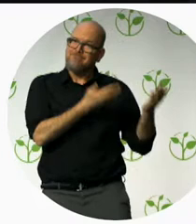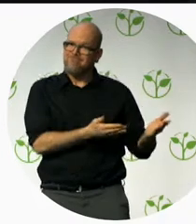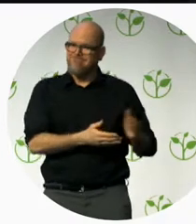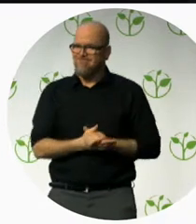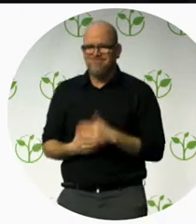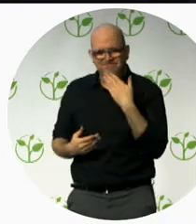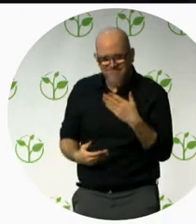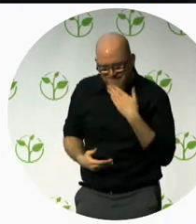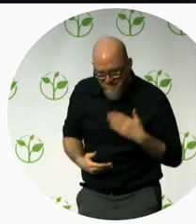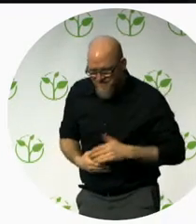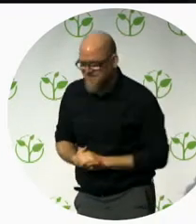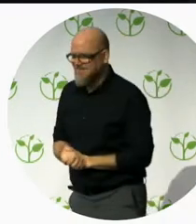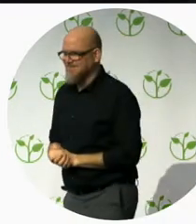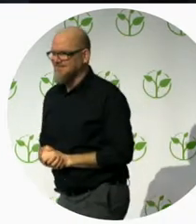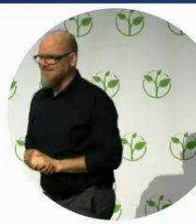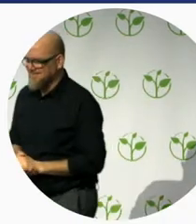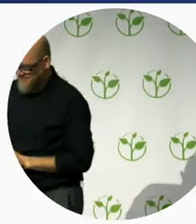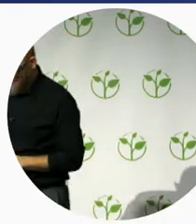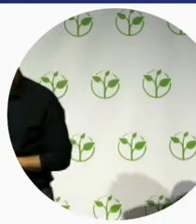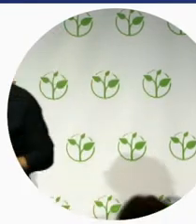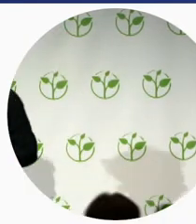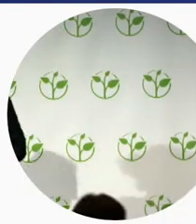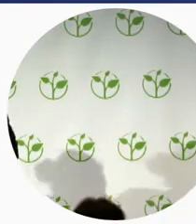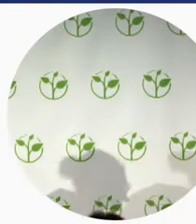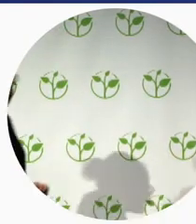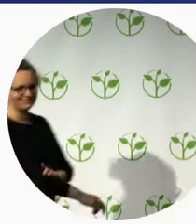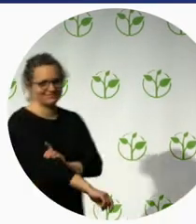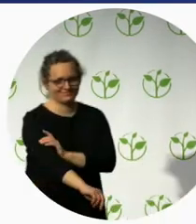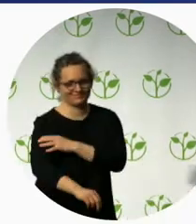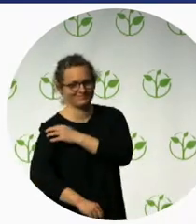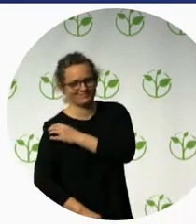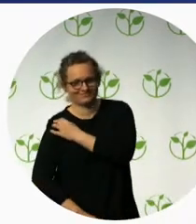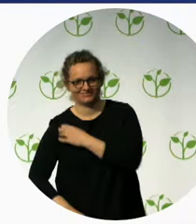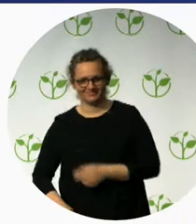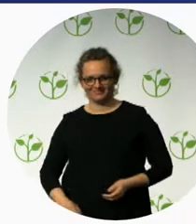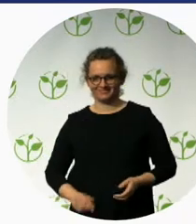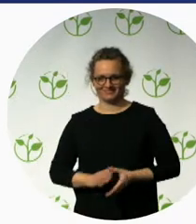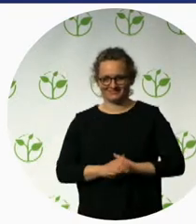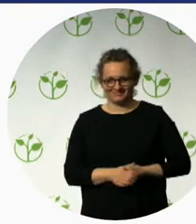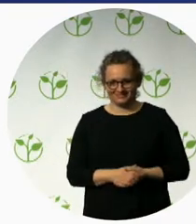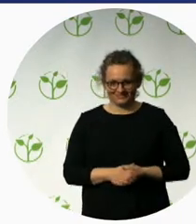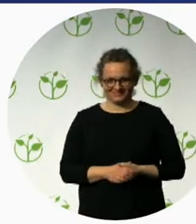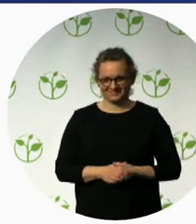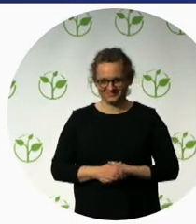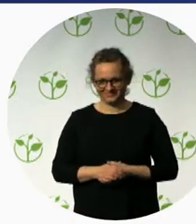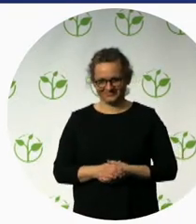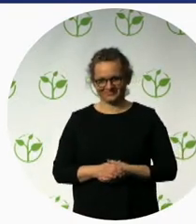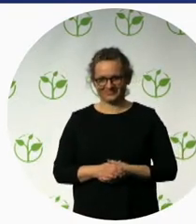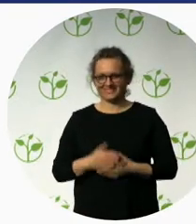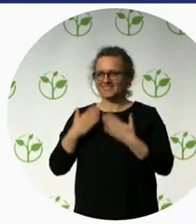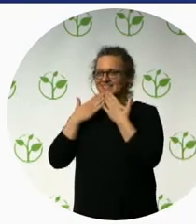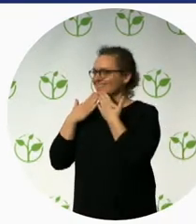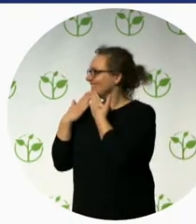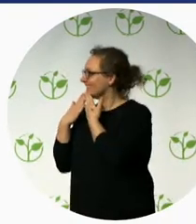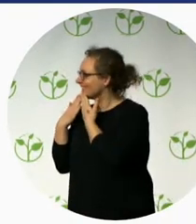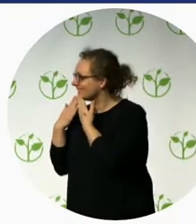Thank you, Magnus and Dixie, the dog at work. Right. And I think what comes across most